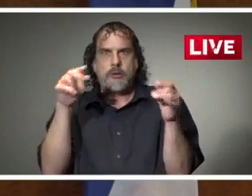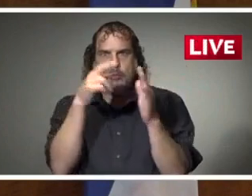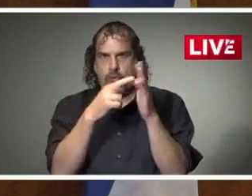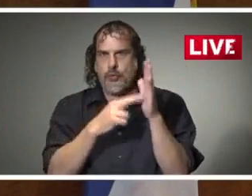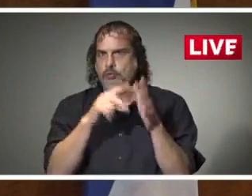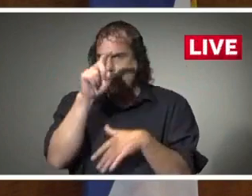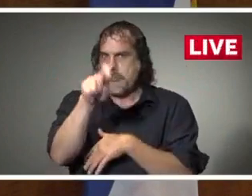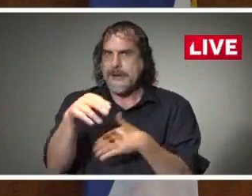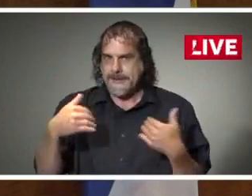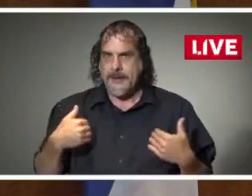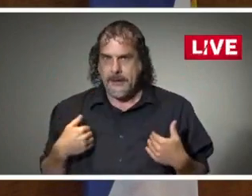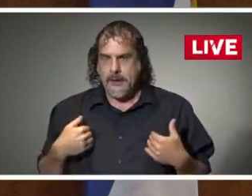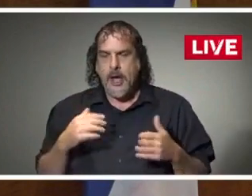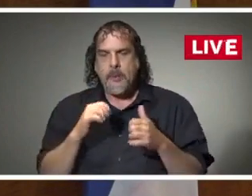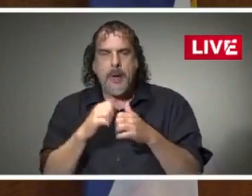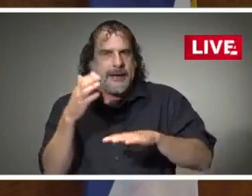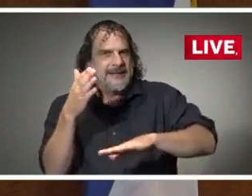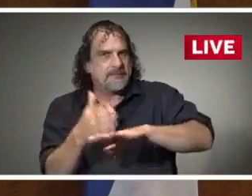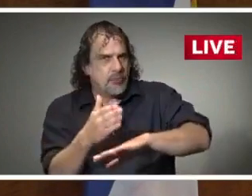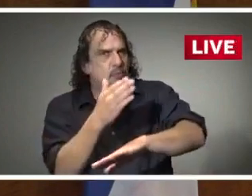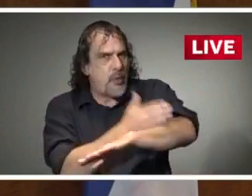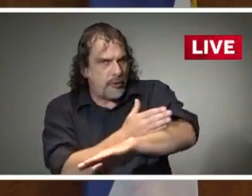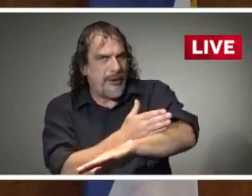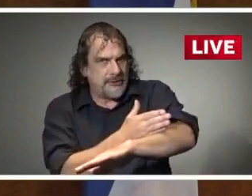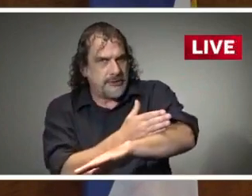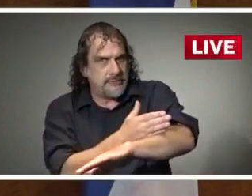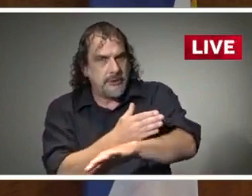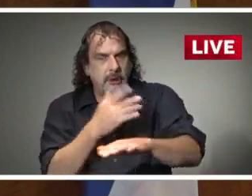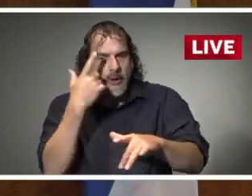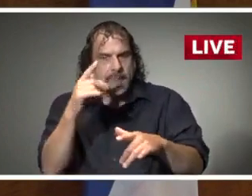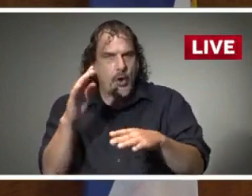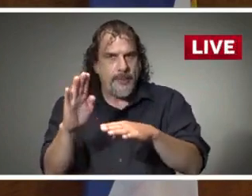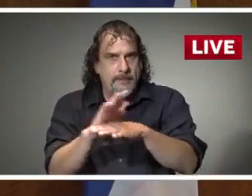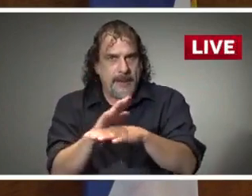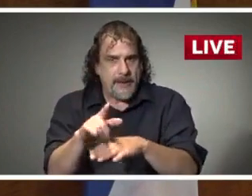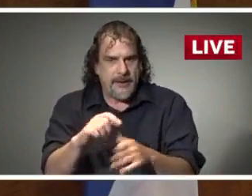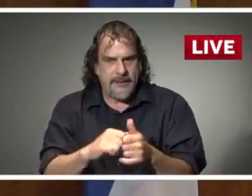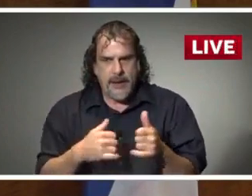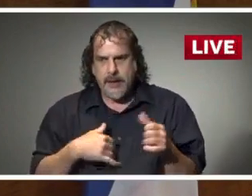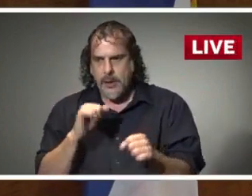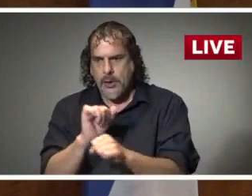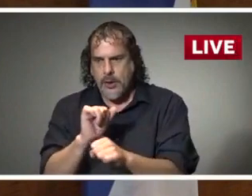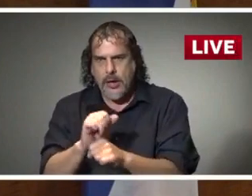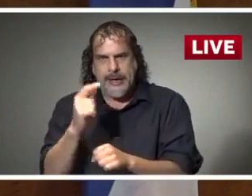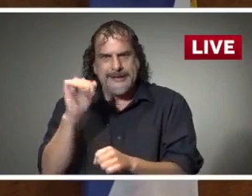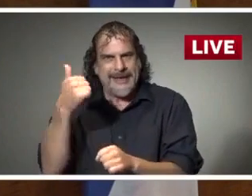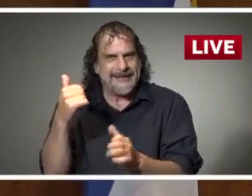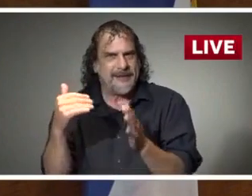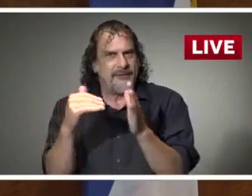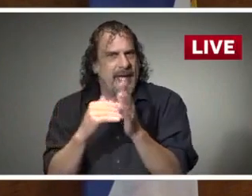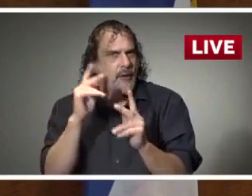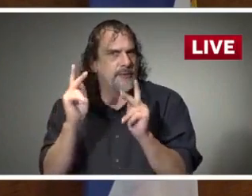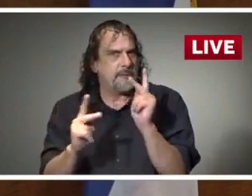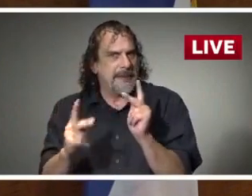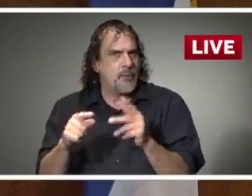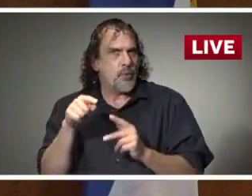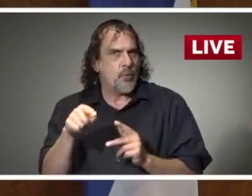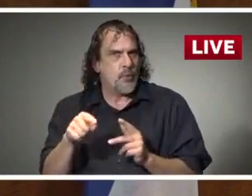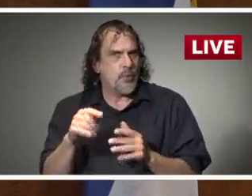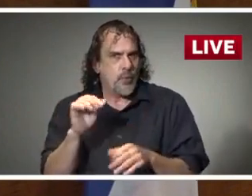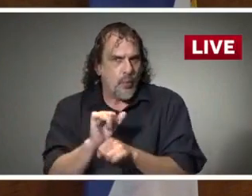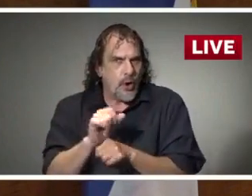but it is progress progress for an industry that employs tens of thousands of Mississippians.